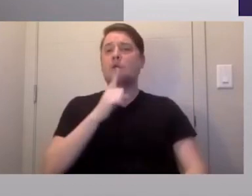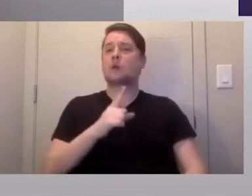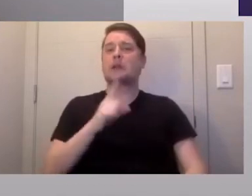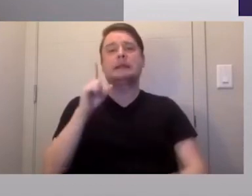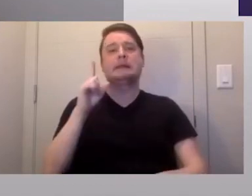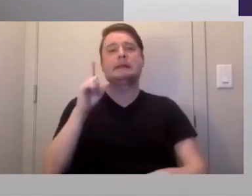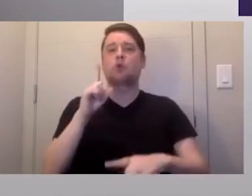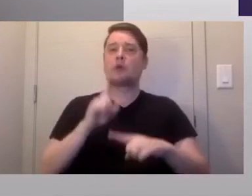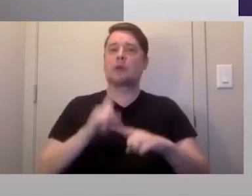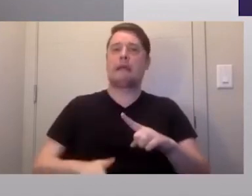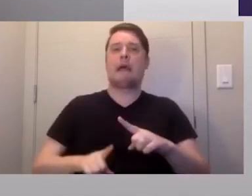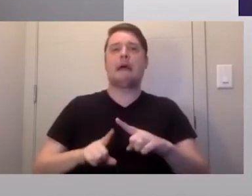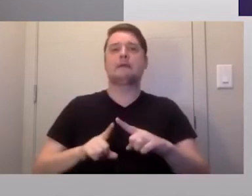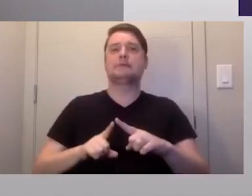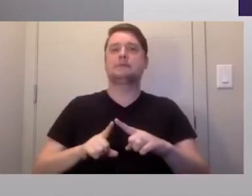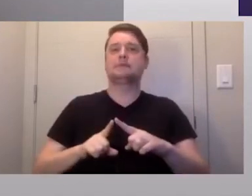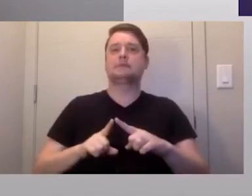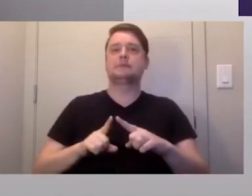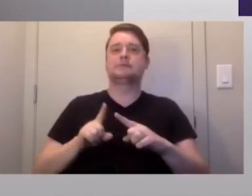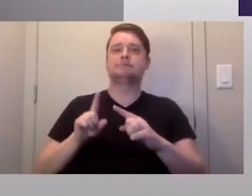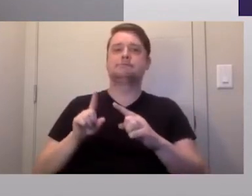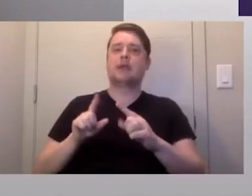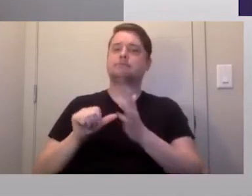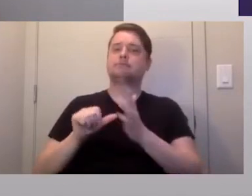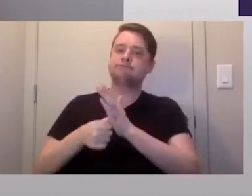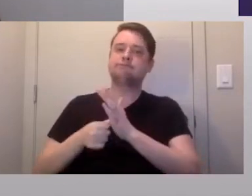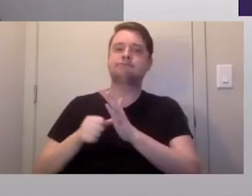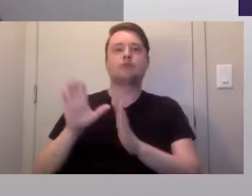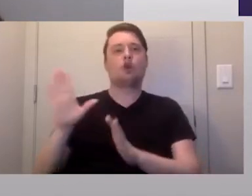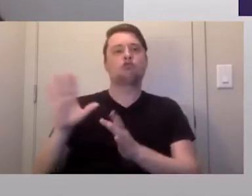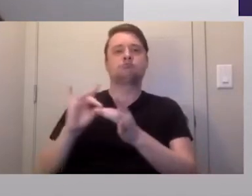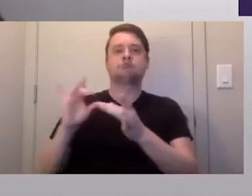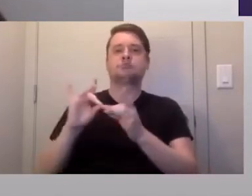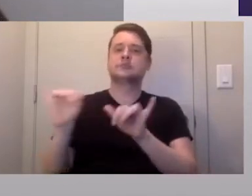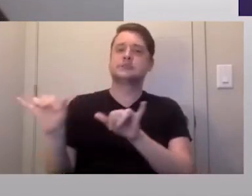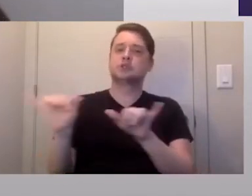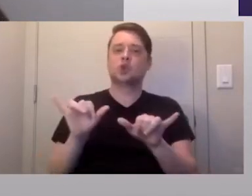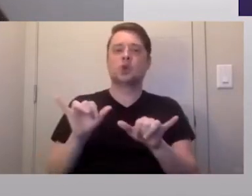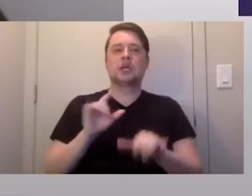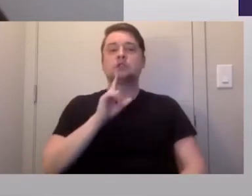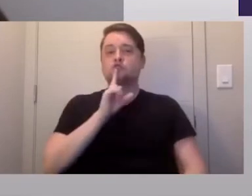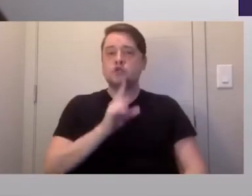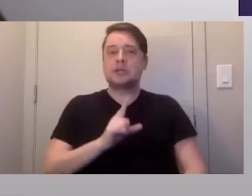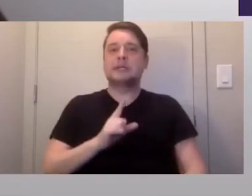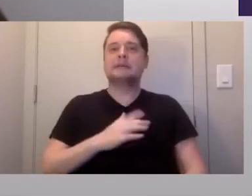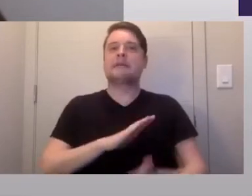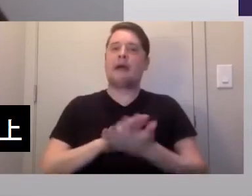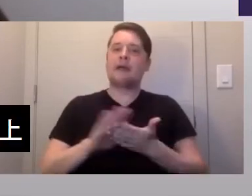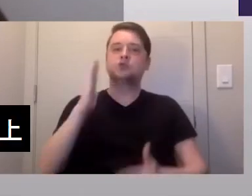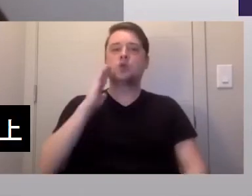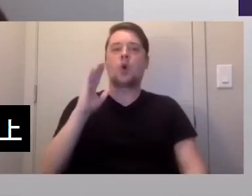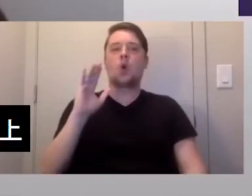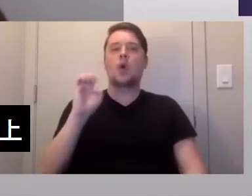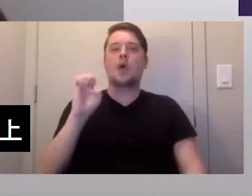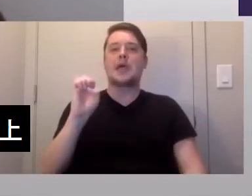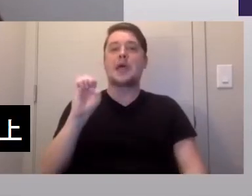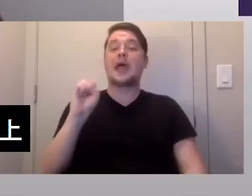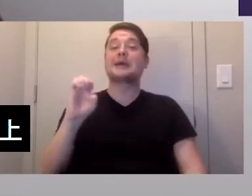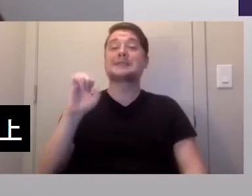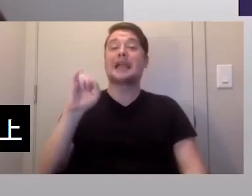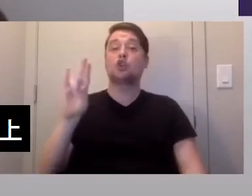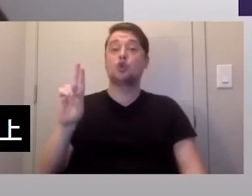echo enough Sterling's sentiments. It's really heartening to see SEIU 775 and SEIU nationally